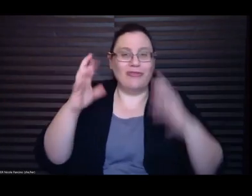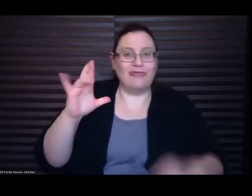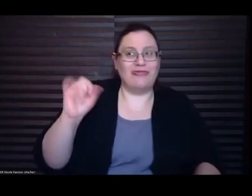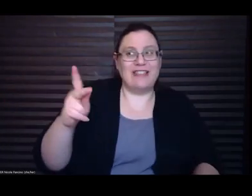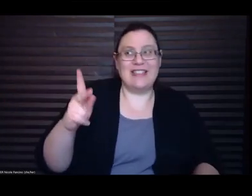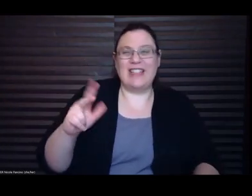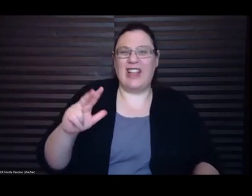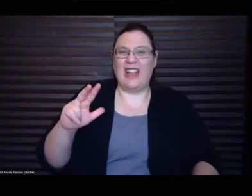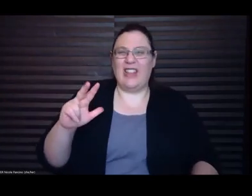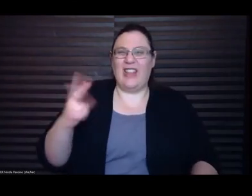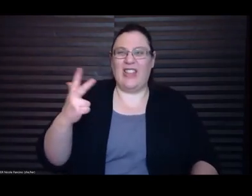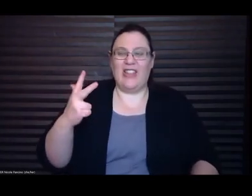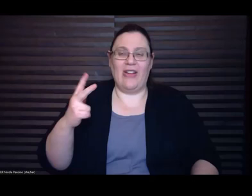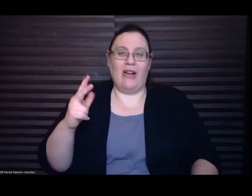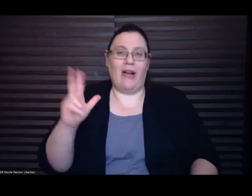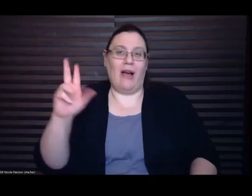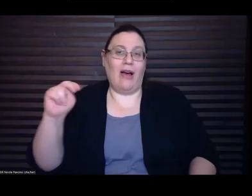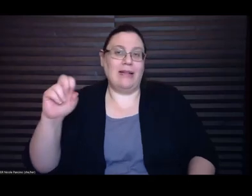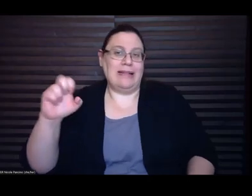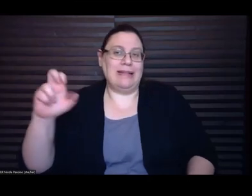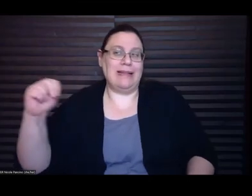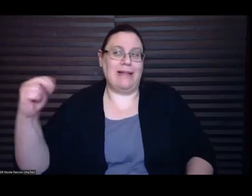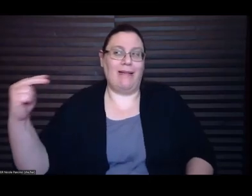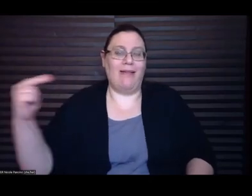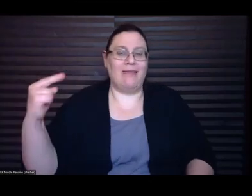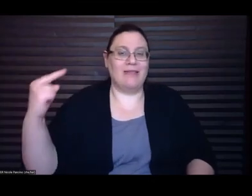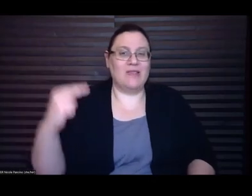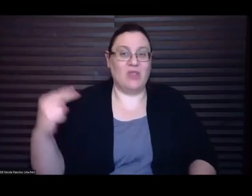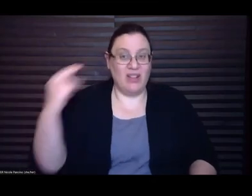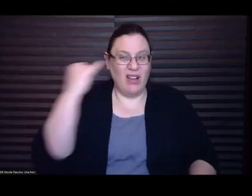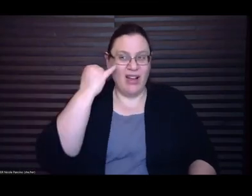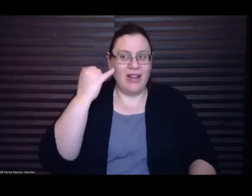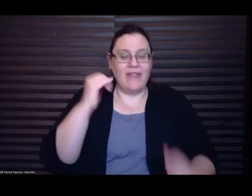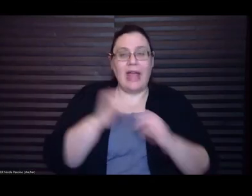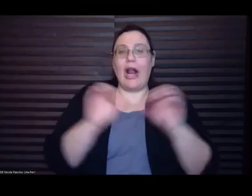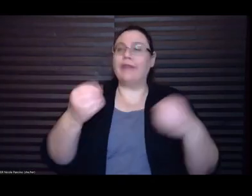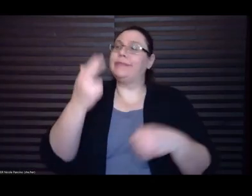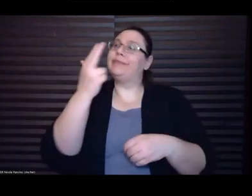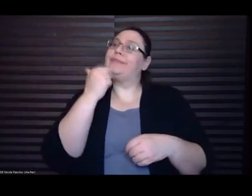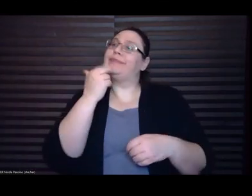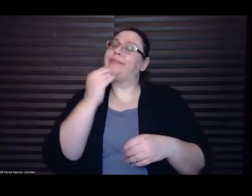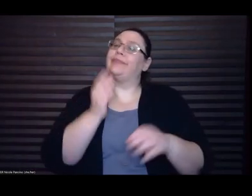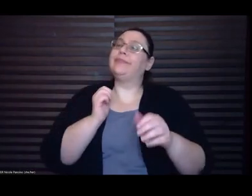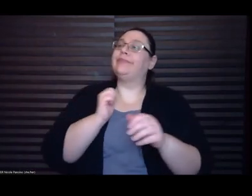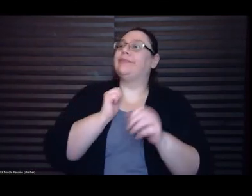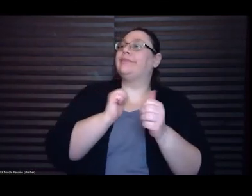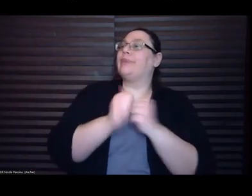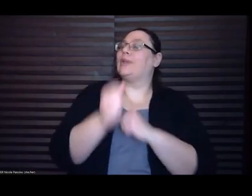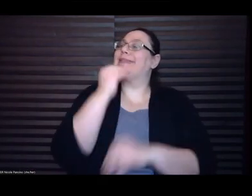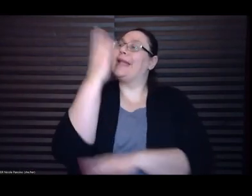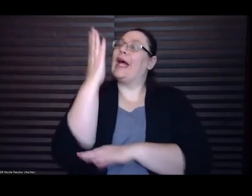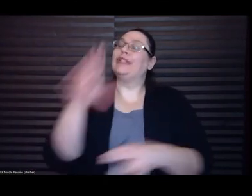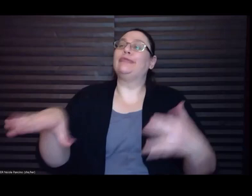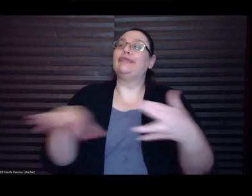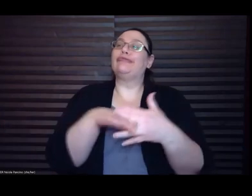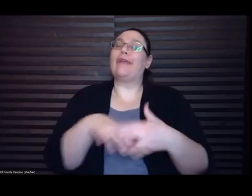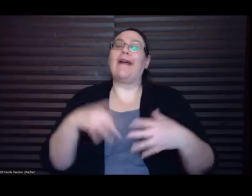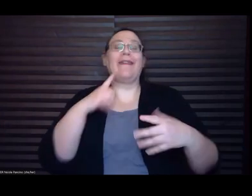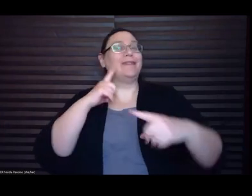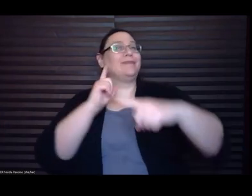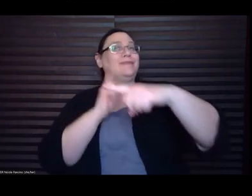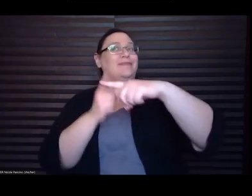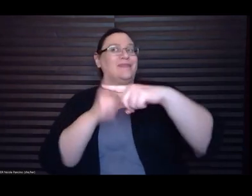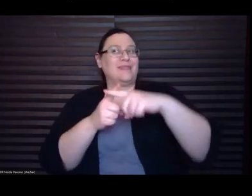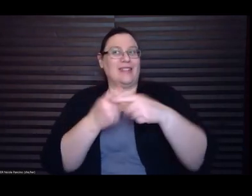with that sweet post-lunch break optimism might come across the thread and see how tenderly Eric and I have built this private world. In his first message,